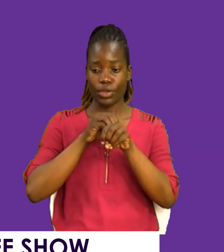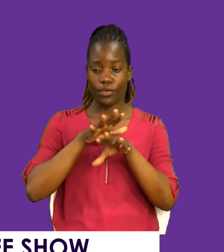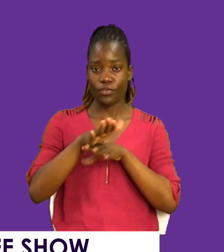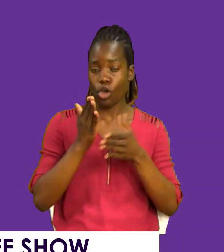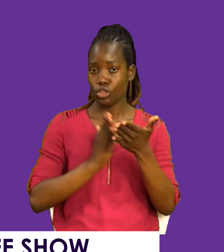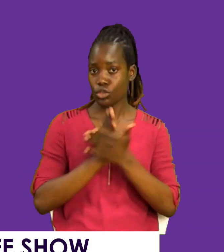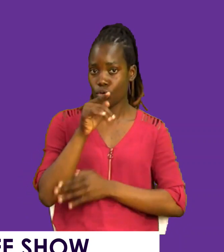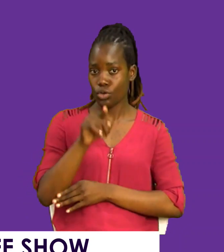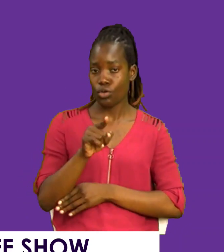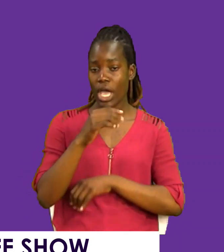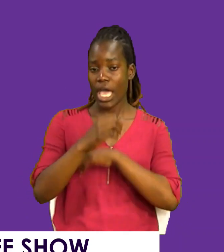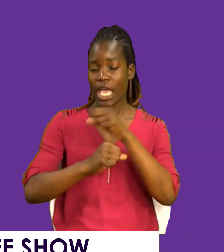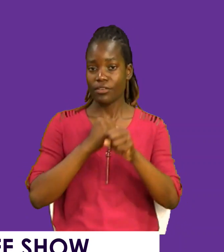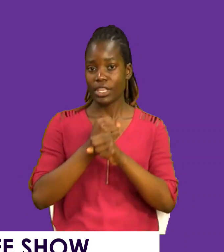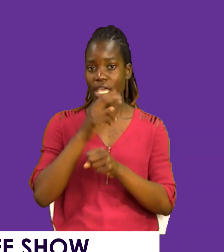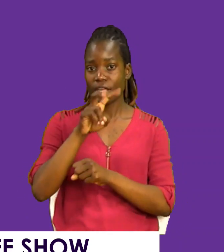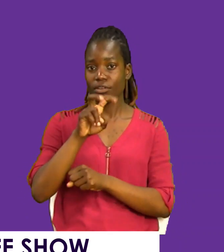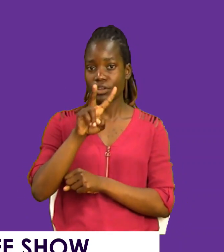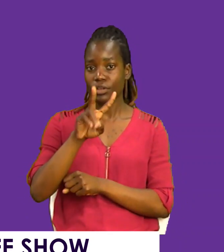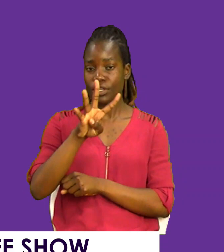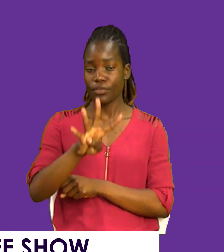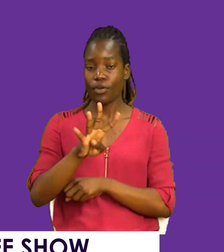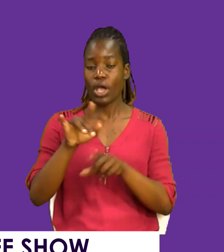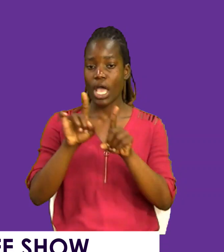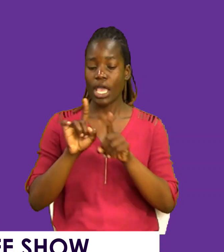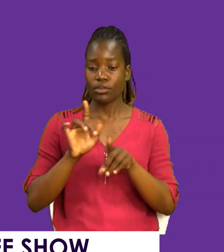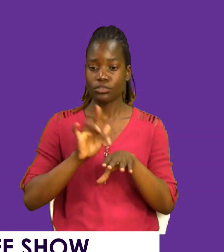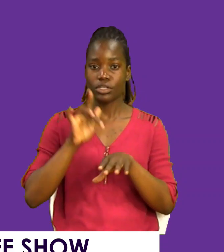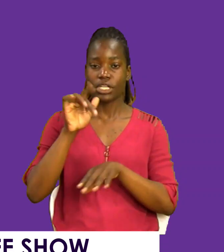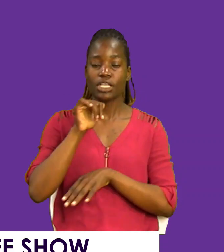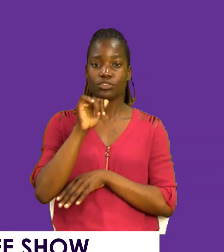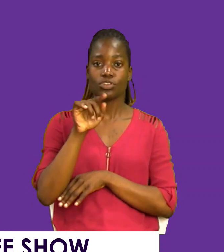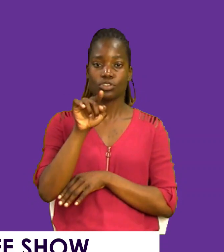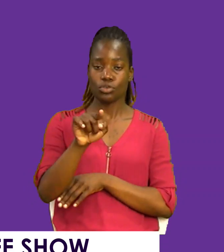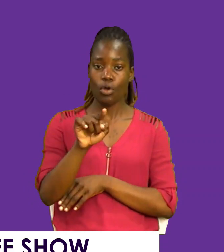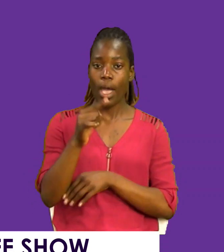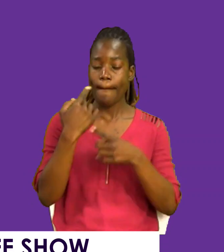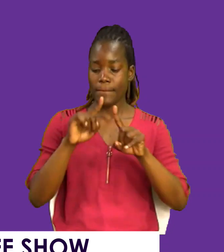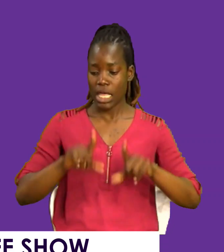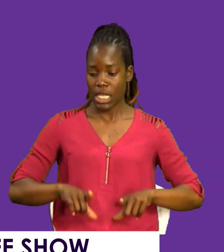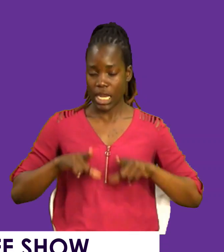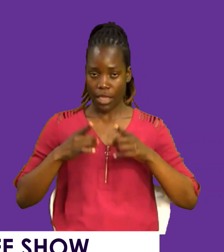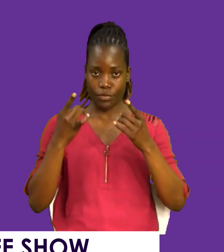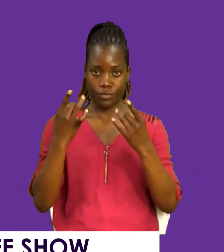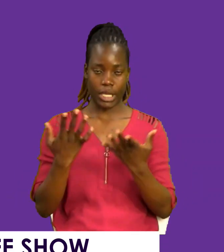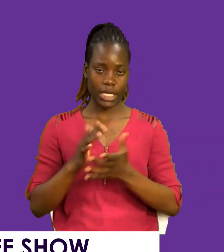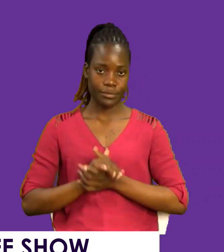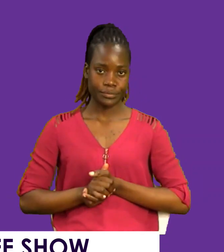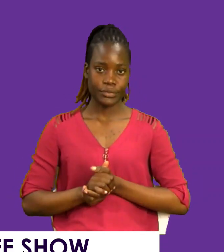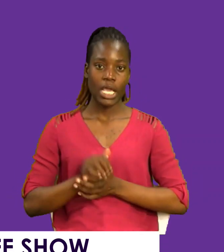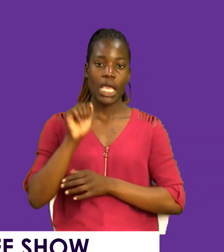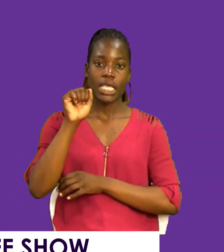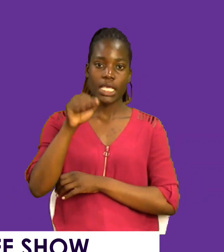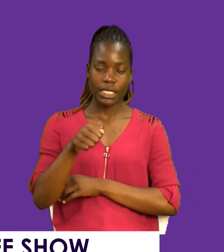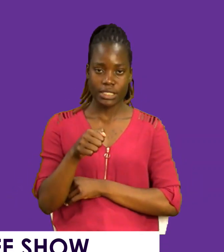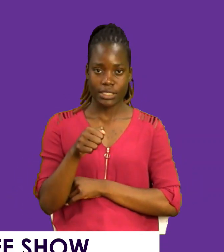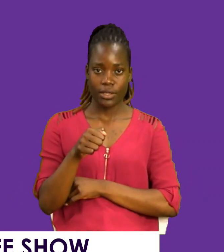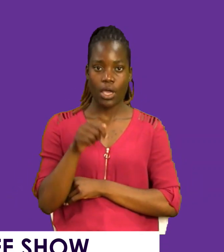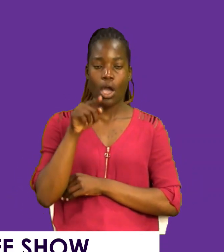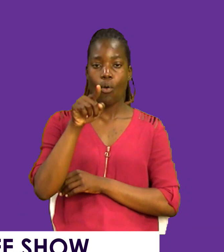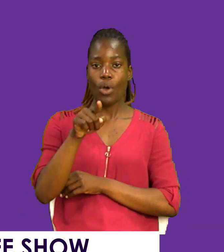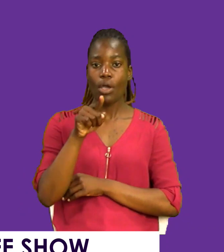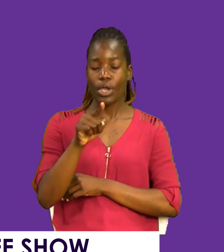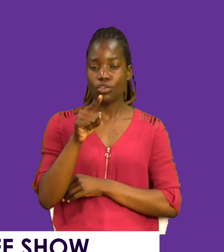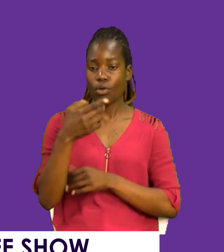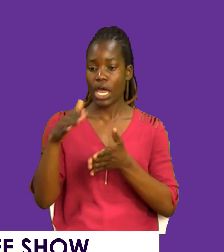through you into the year 2024. And touch not just you, but the lives of many. Yeah? You are